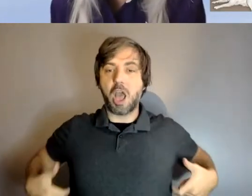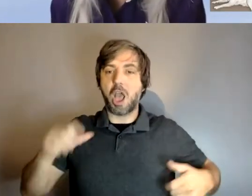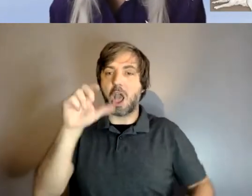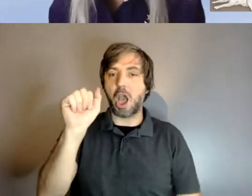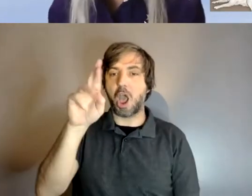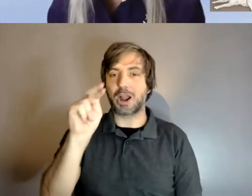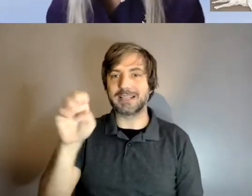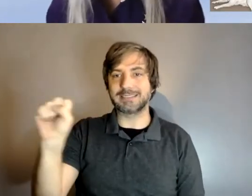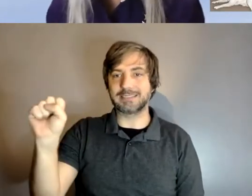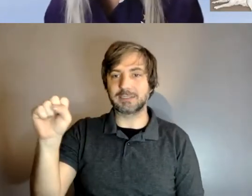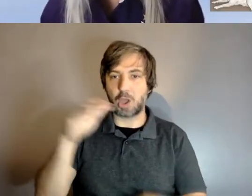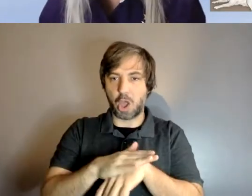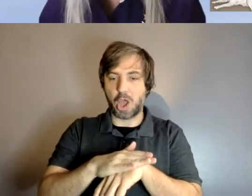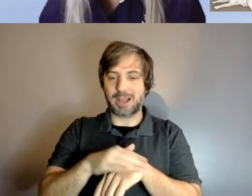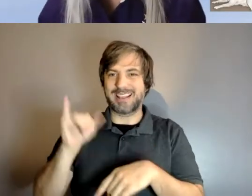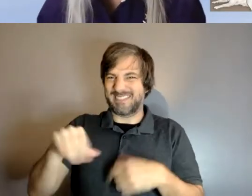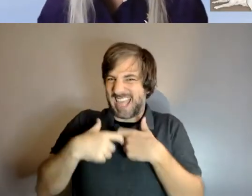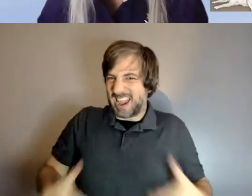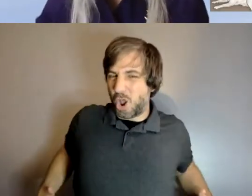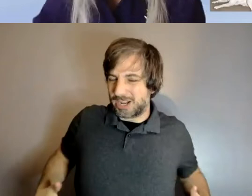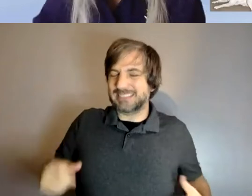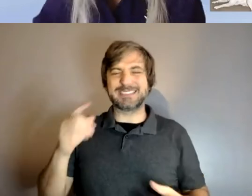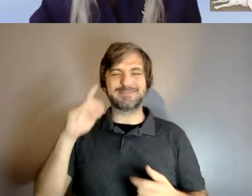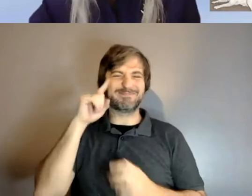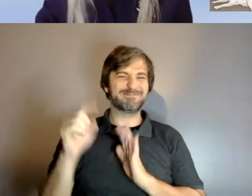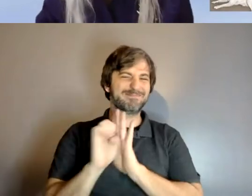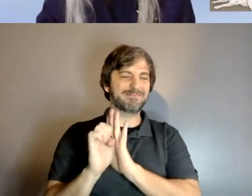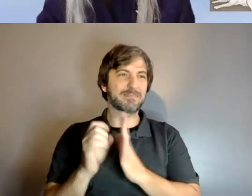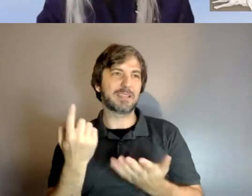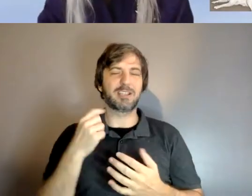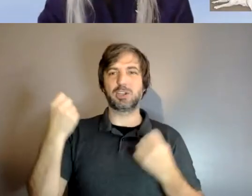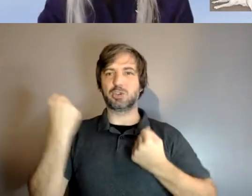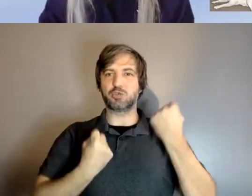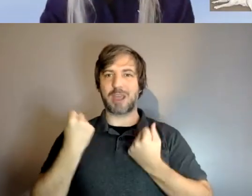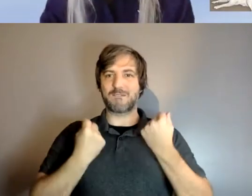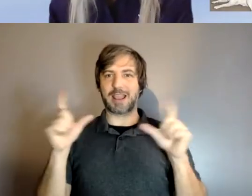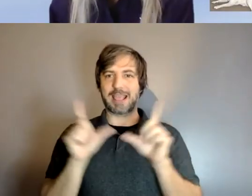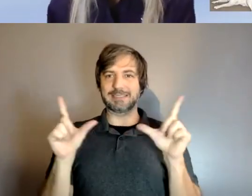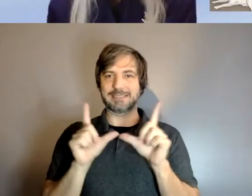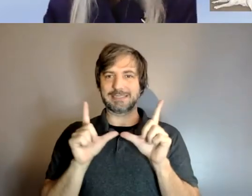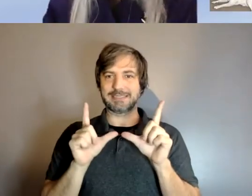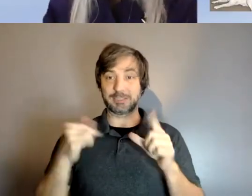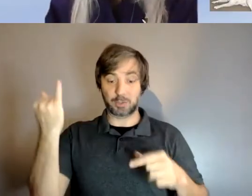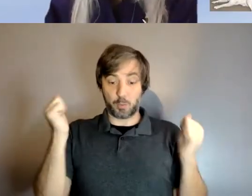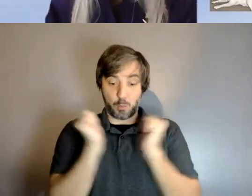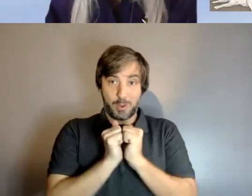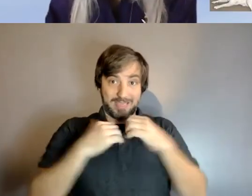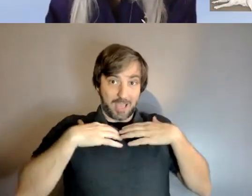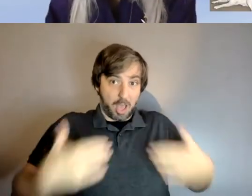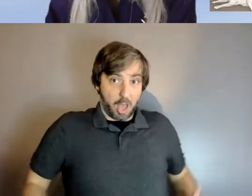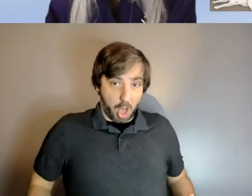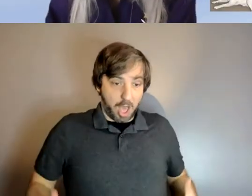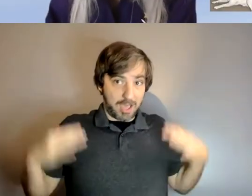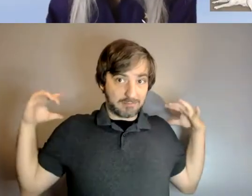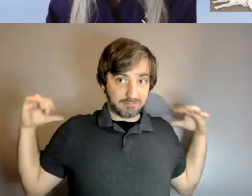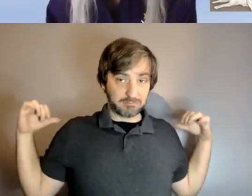it a driver's license equivalent that allows him to make sure that that like he's in working mode so he knows when that harness comes